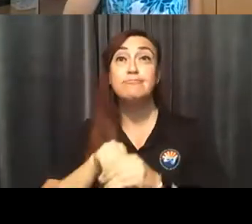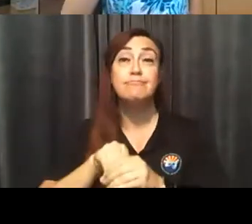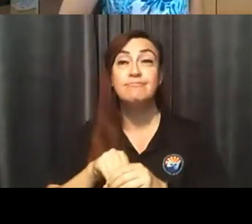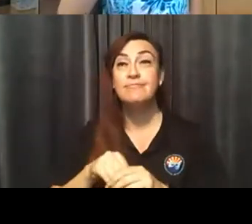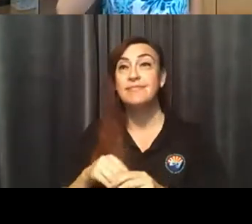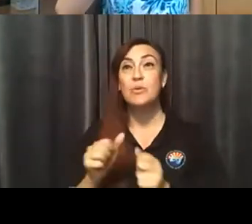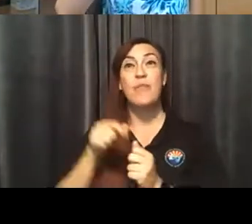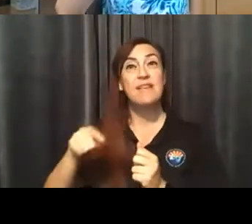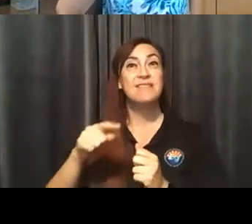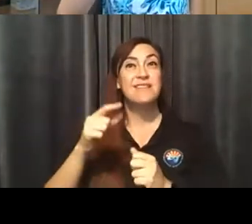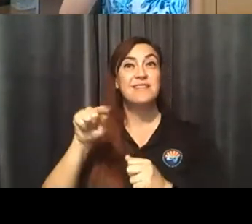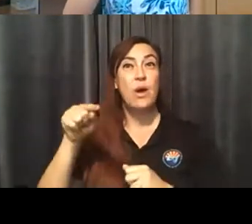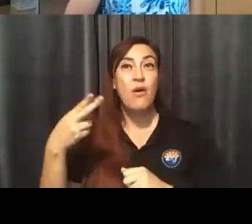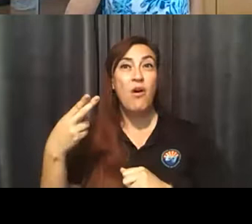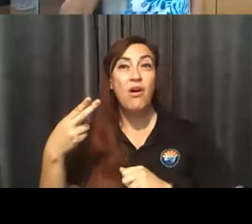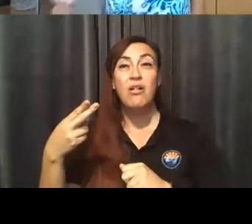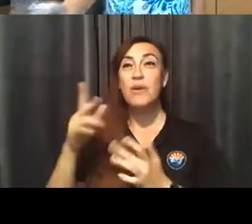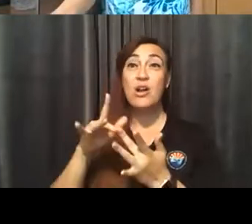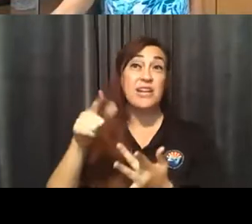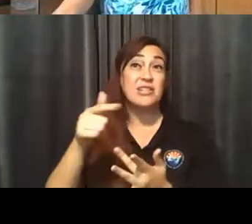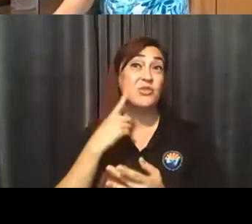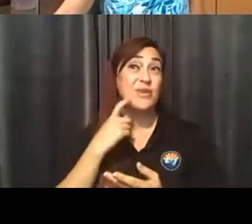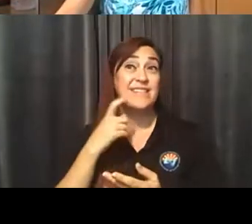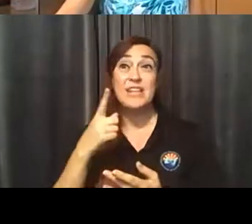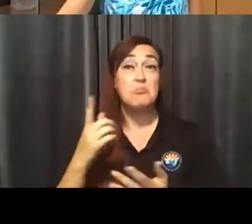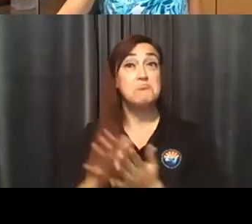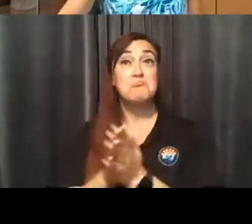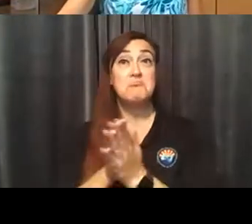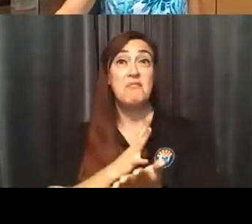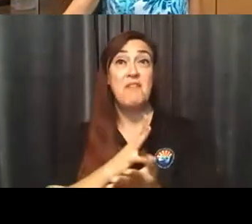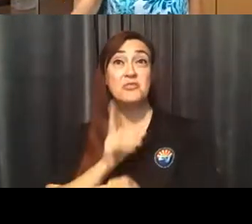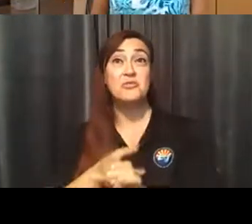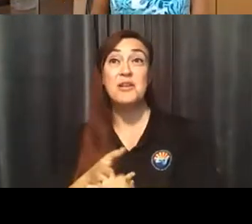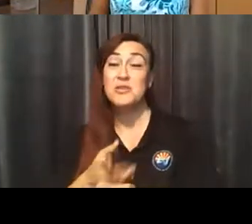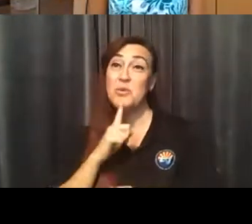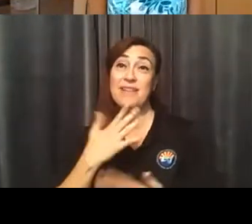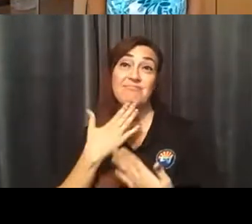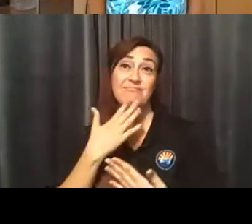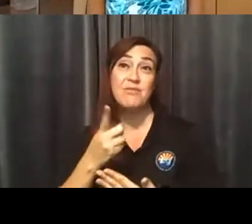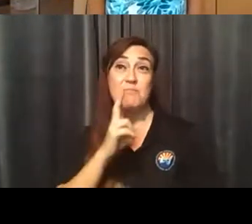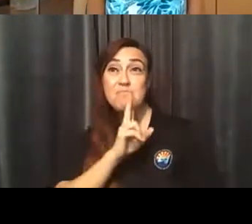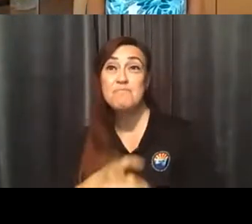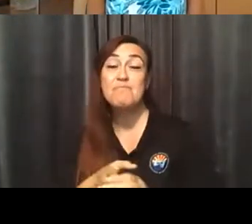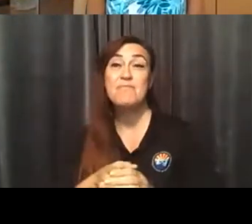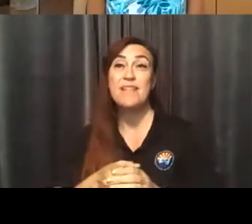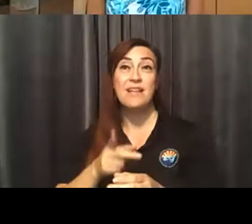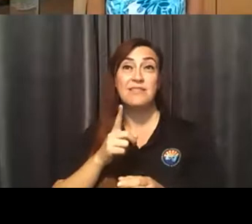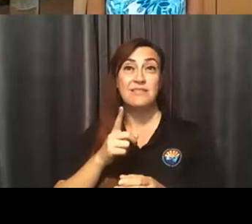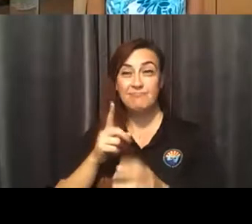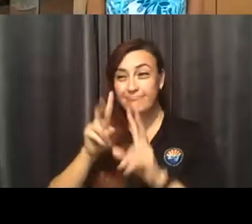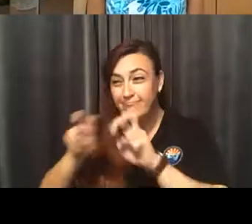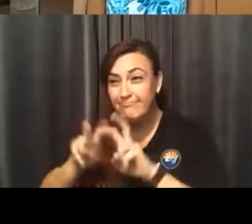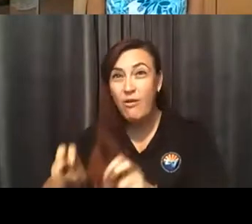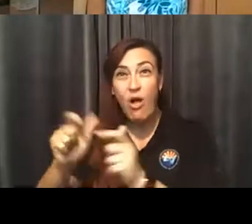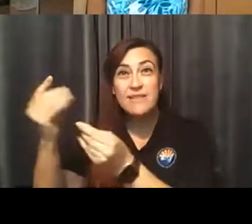town hall. We contacted you a few days ago and I really appreciate you being willing to do the hard work to understand all this information